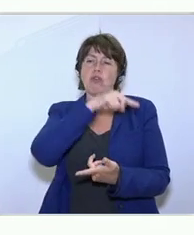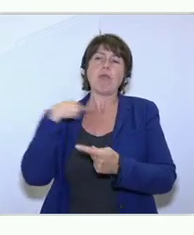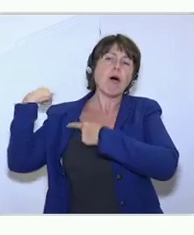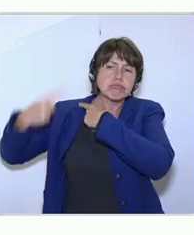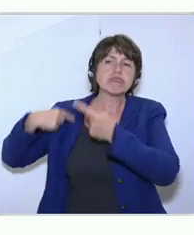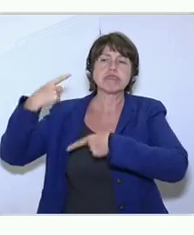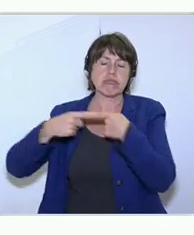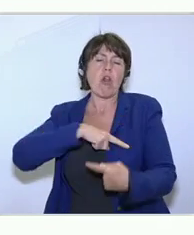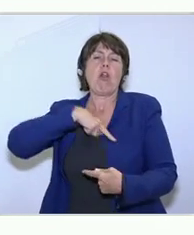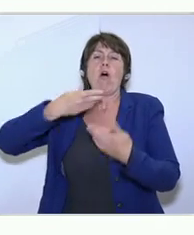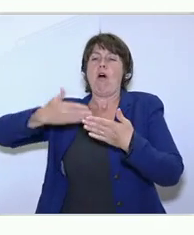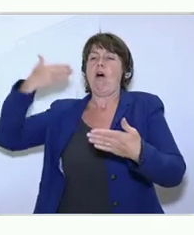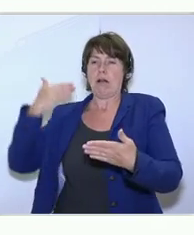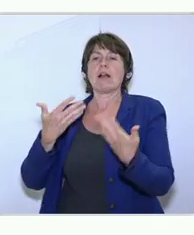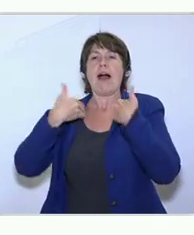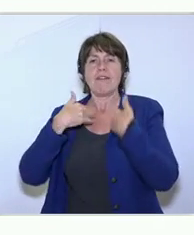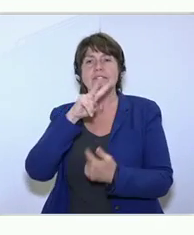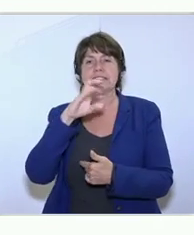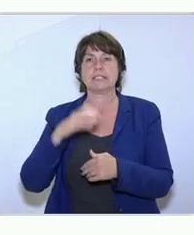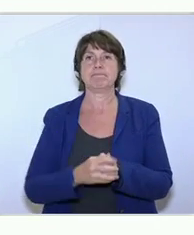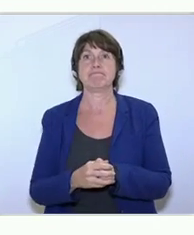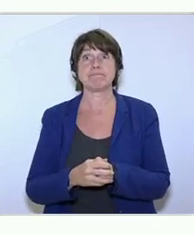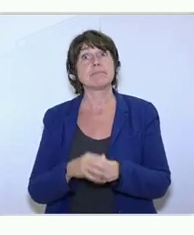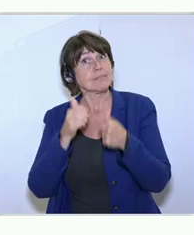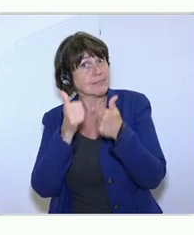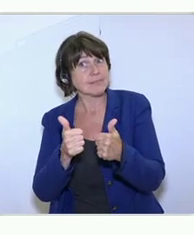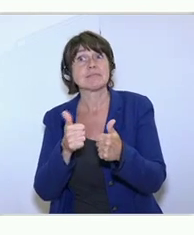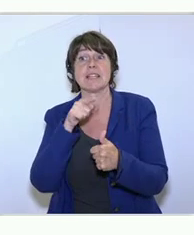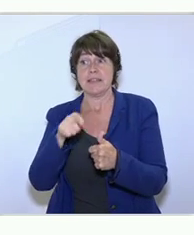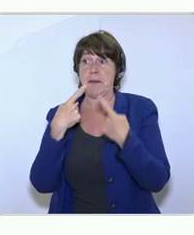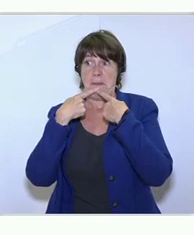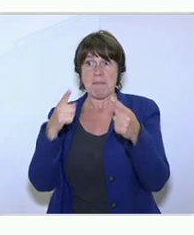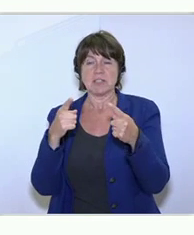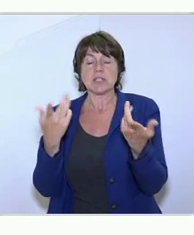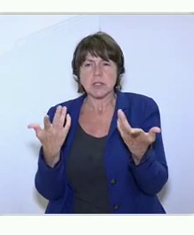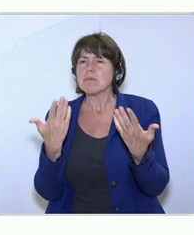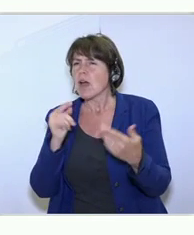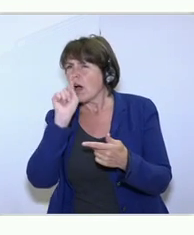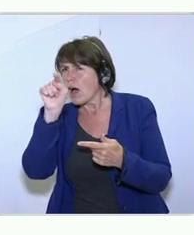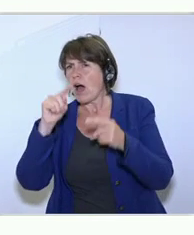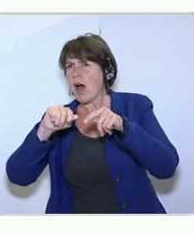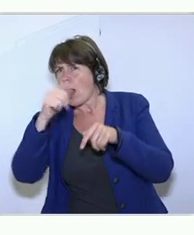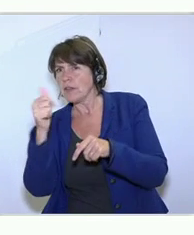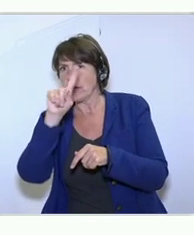-50 or evenly split. Okay. That message firmly received. There's a question back there. Sir.